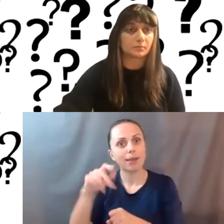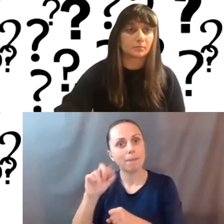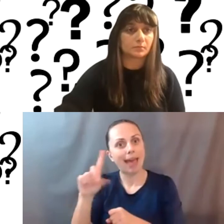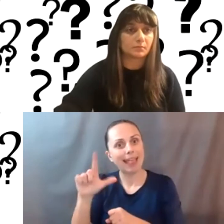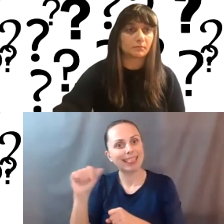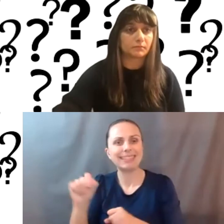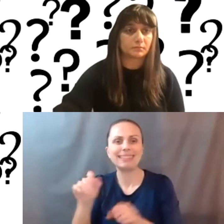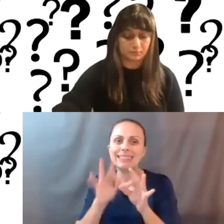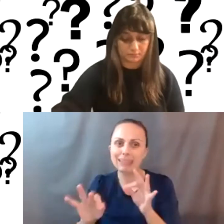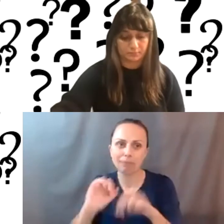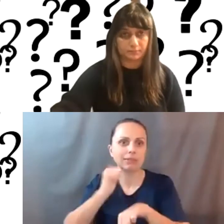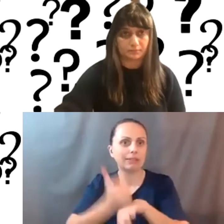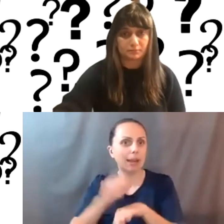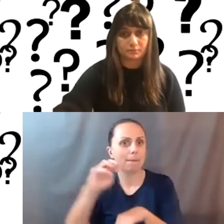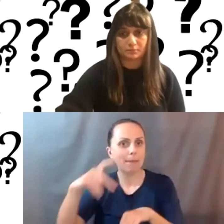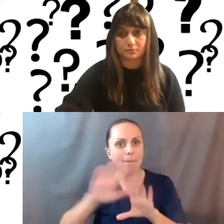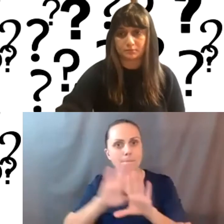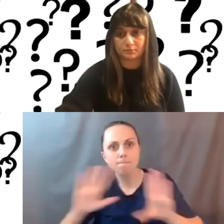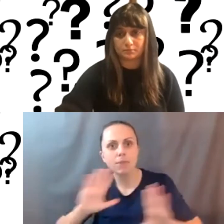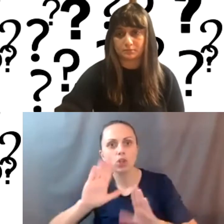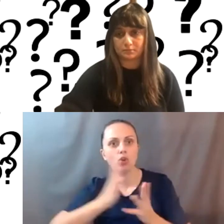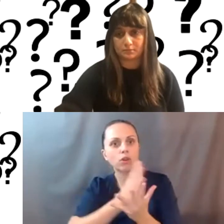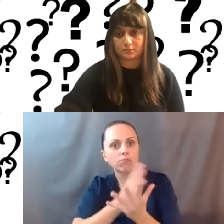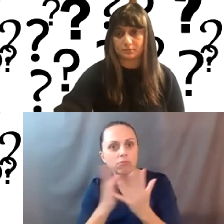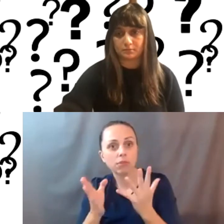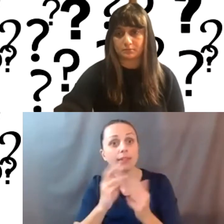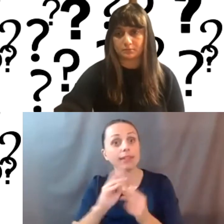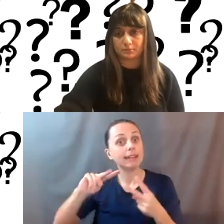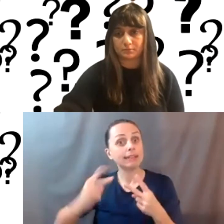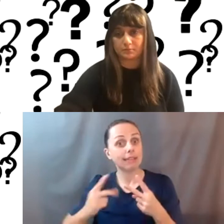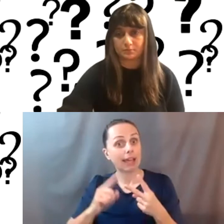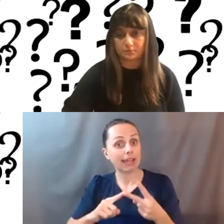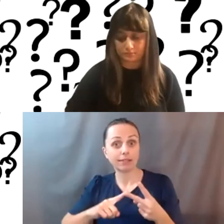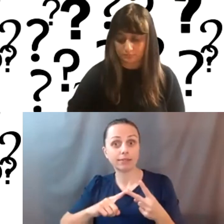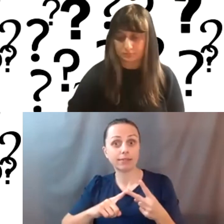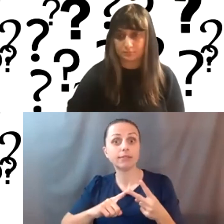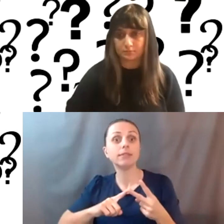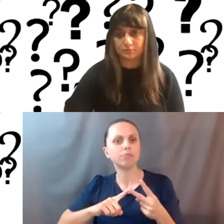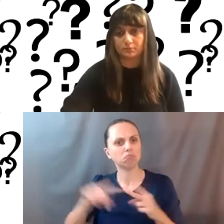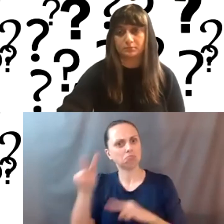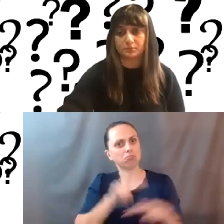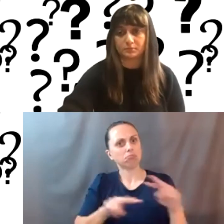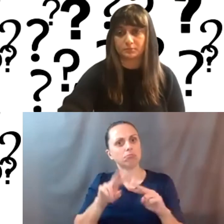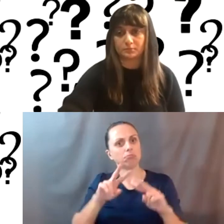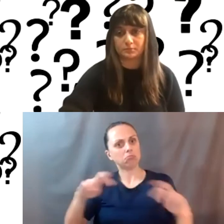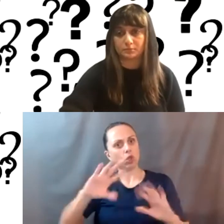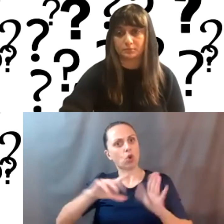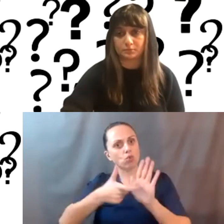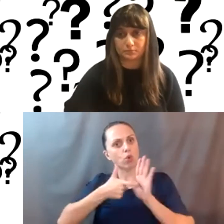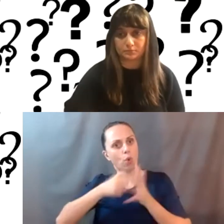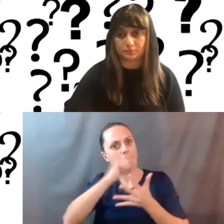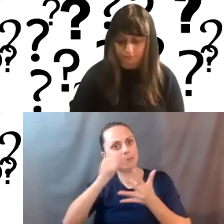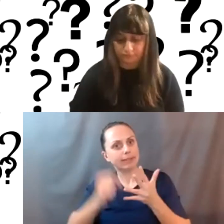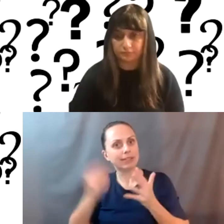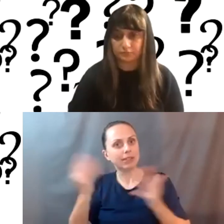that you can use to map out your, your kind of aspect. And then the second thing that I would really do is look at what your requirements are and just think